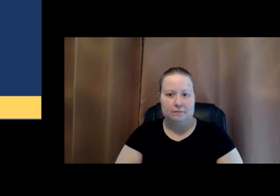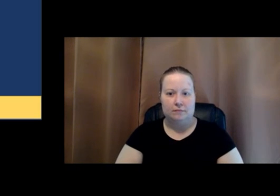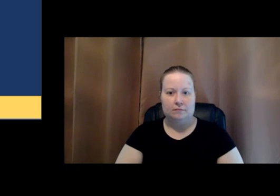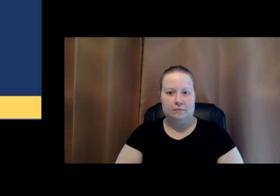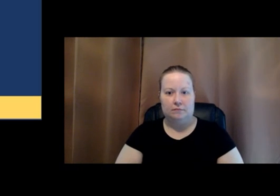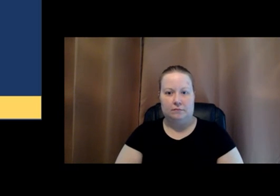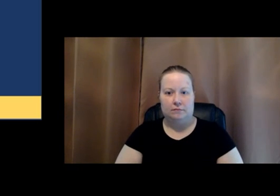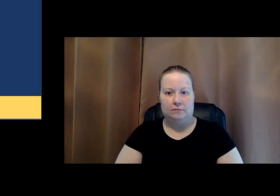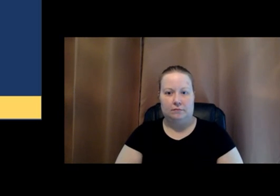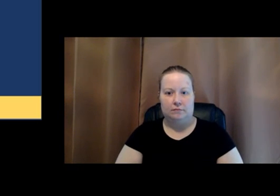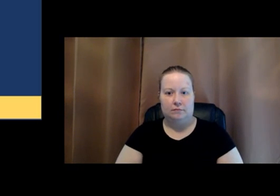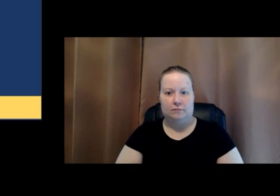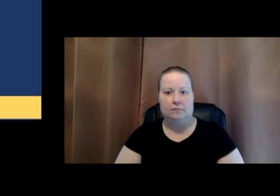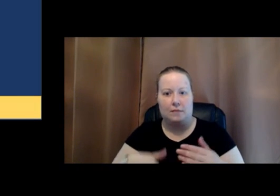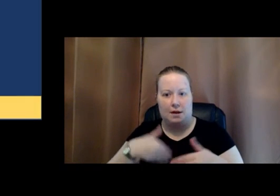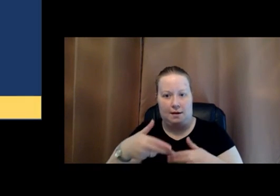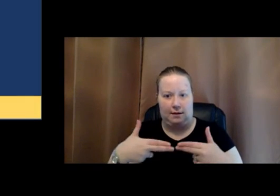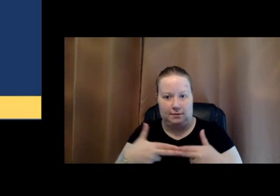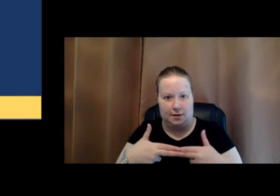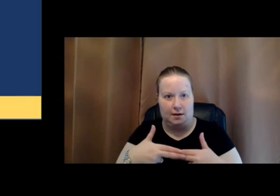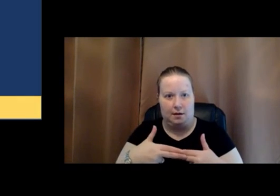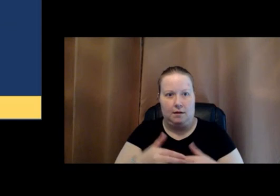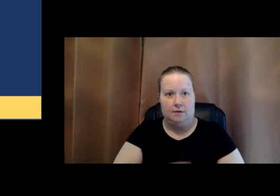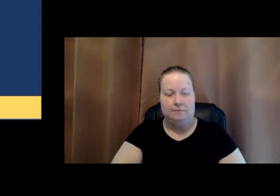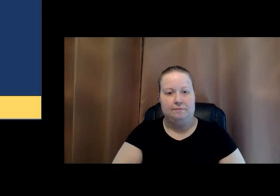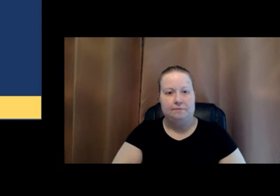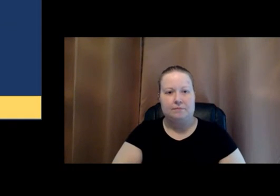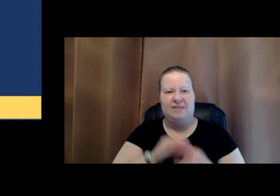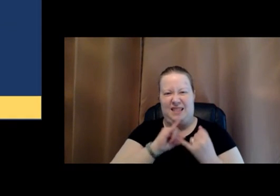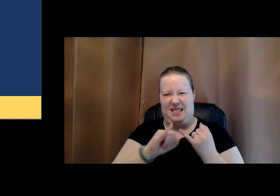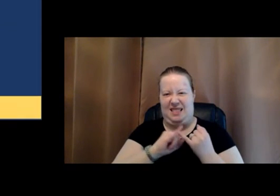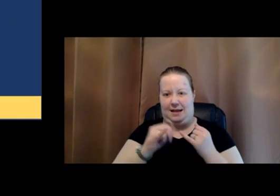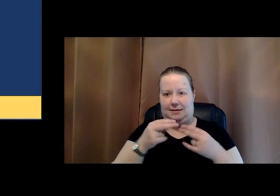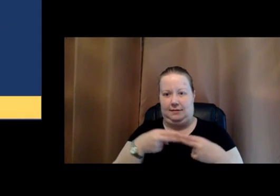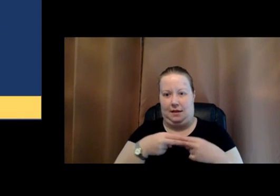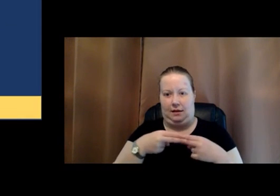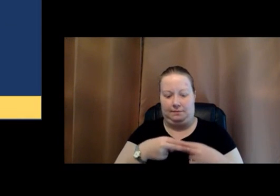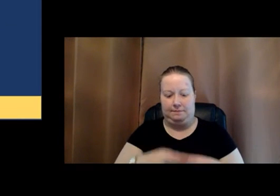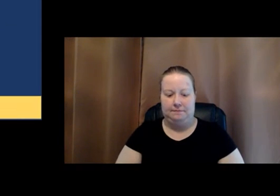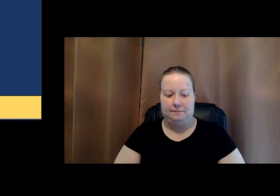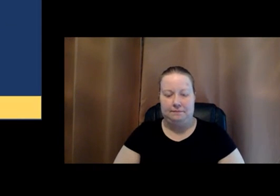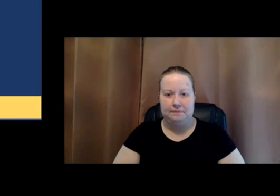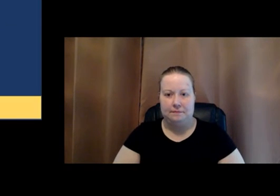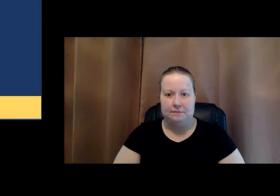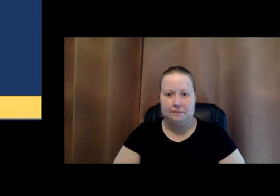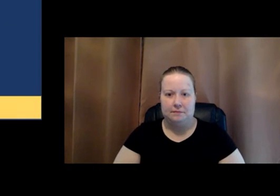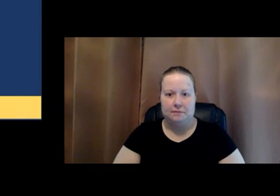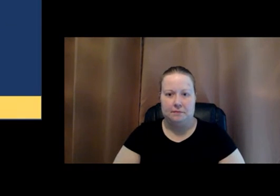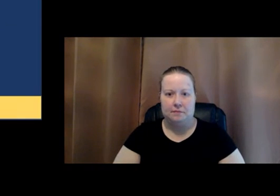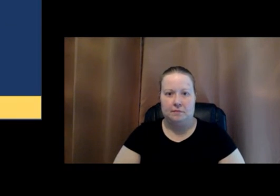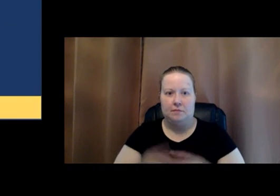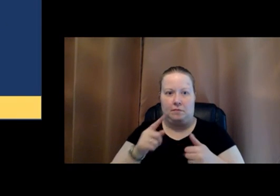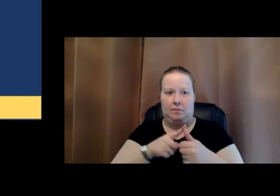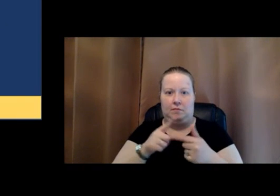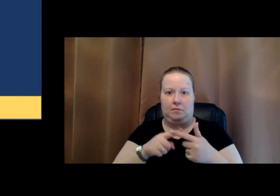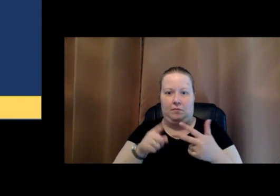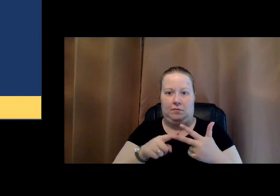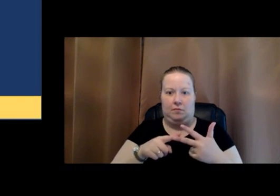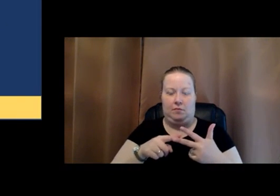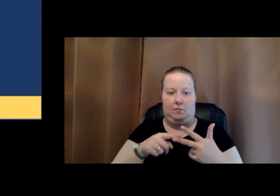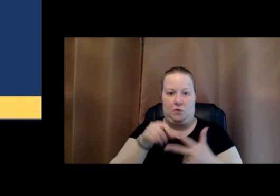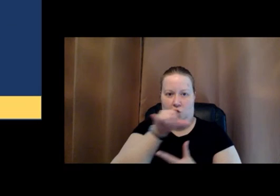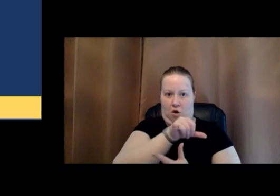next slide please and this is the last slide so these three projects all have a common thread